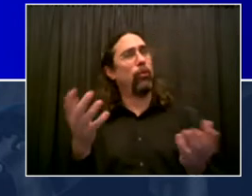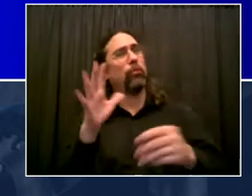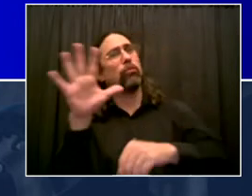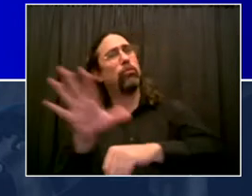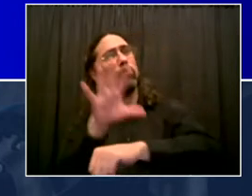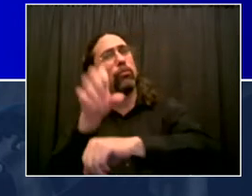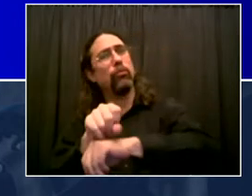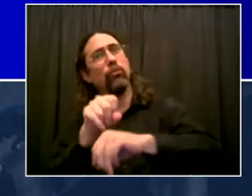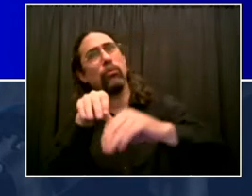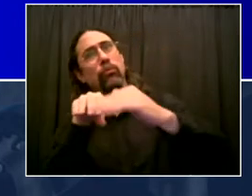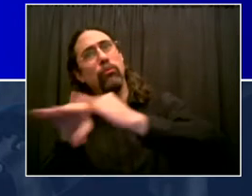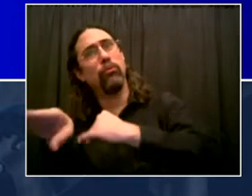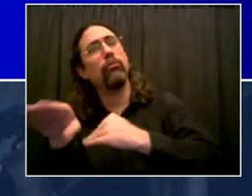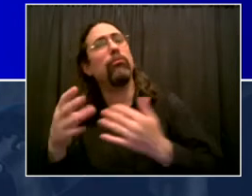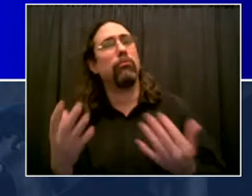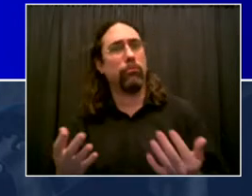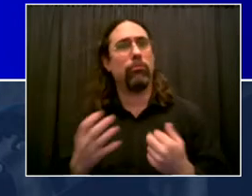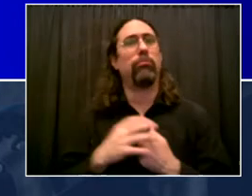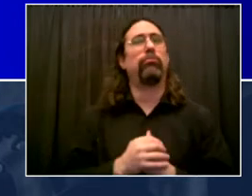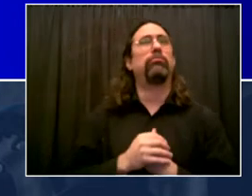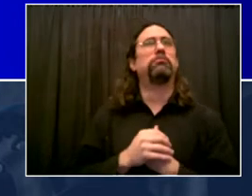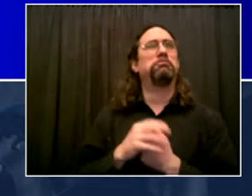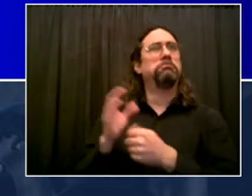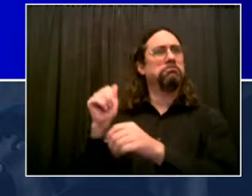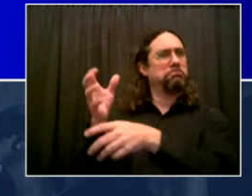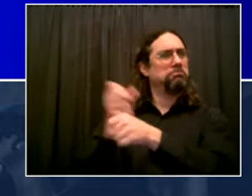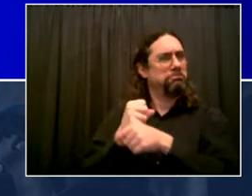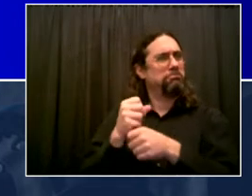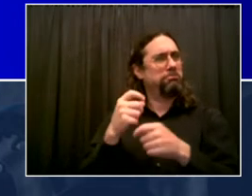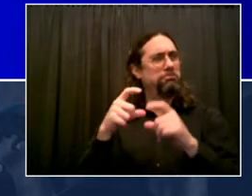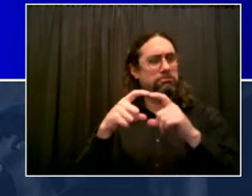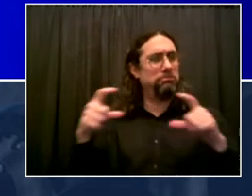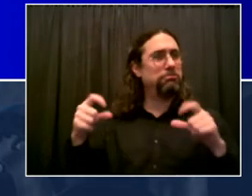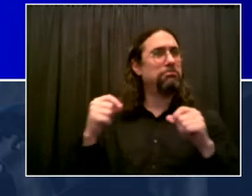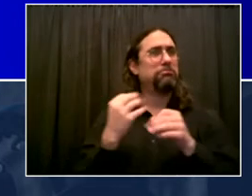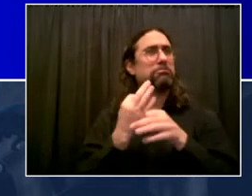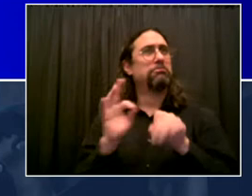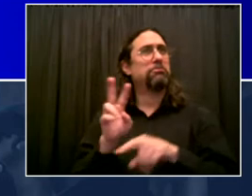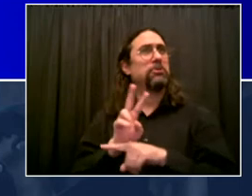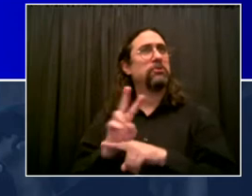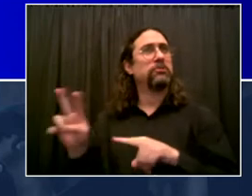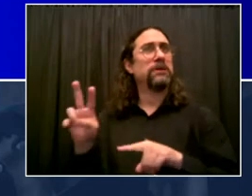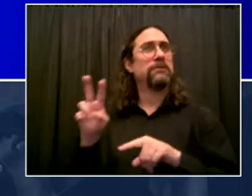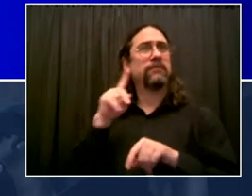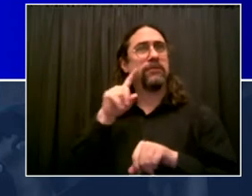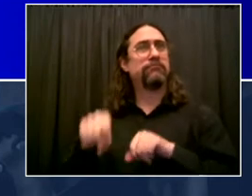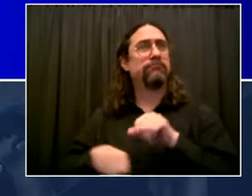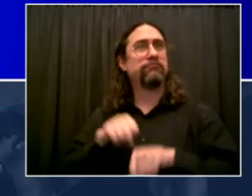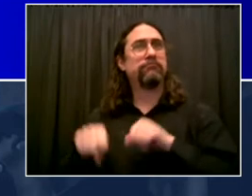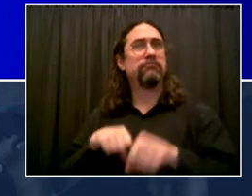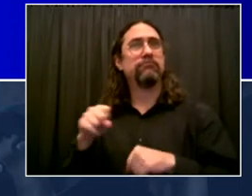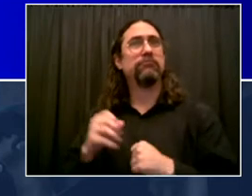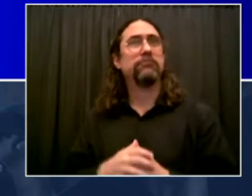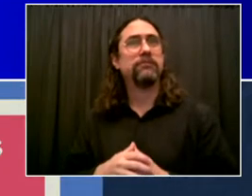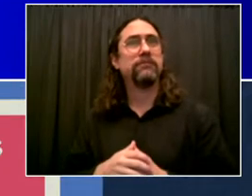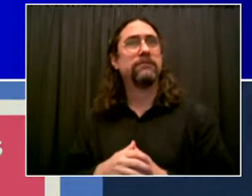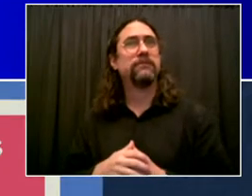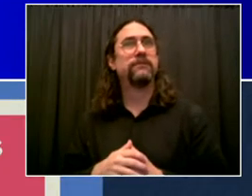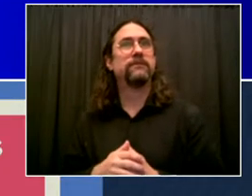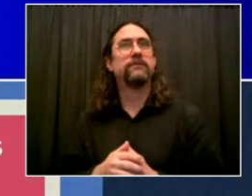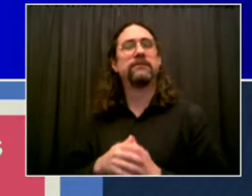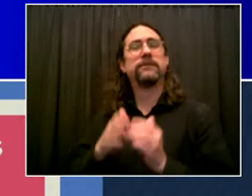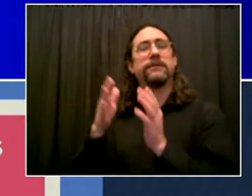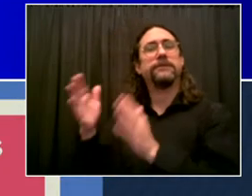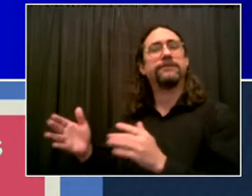something new as well for folks who drive cars, a drive-through site at Citi Field. And this is an addition to the